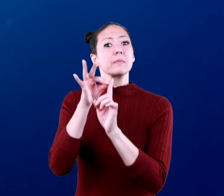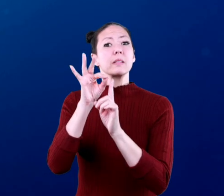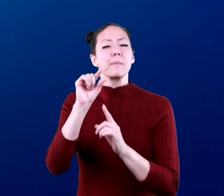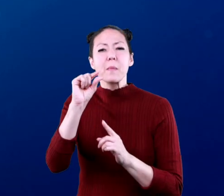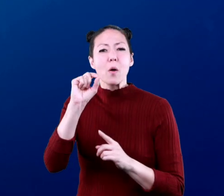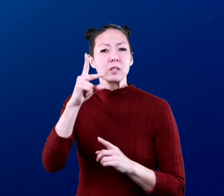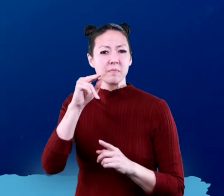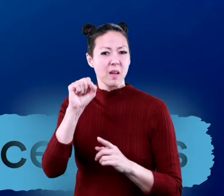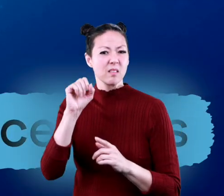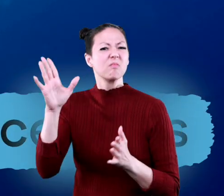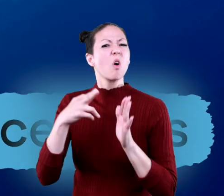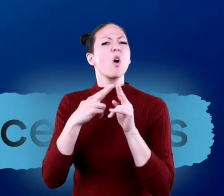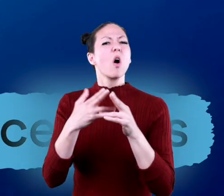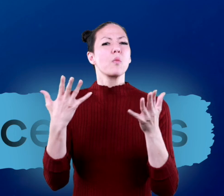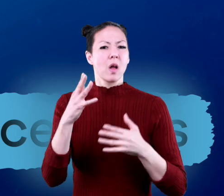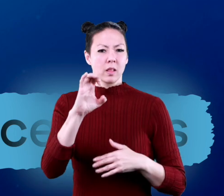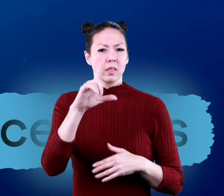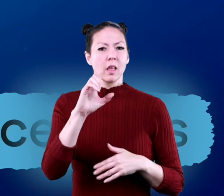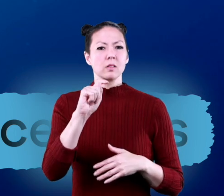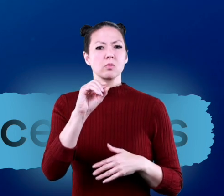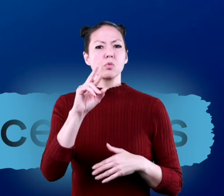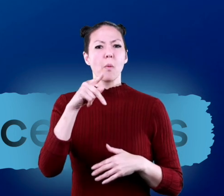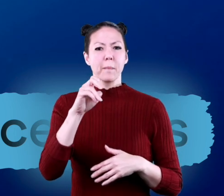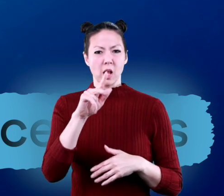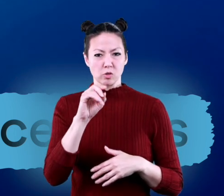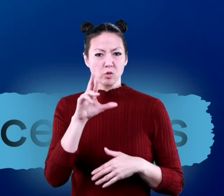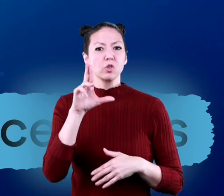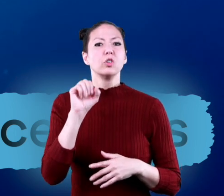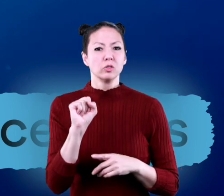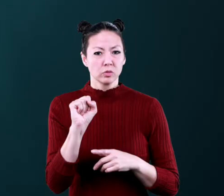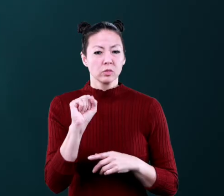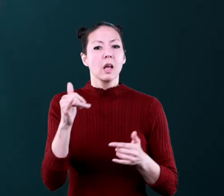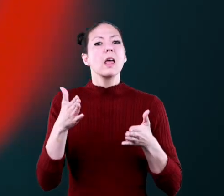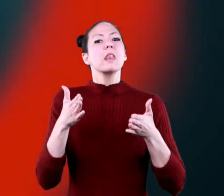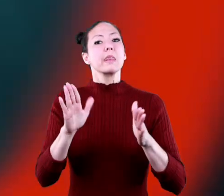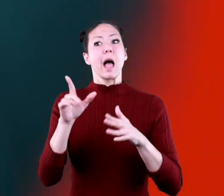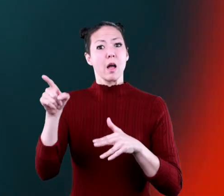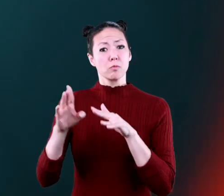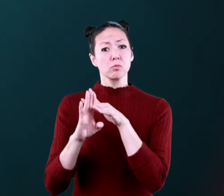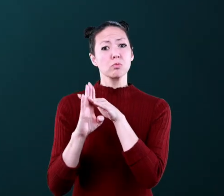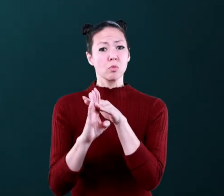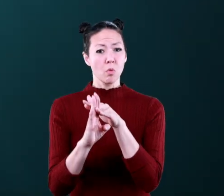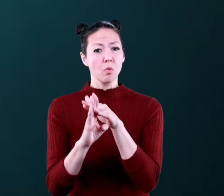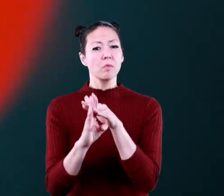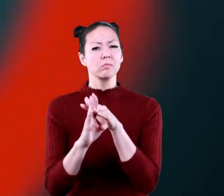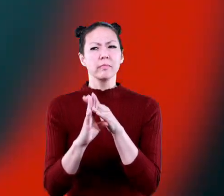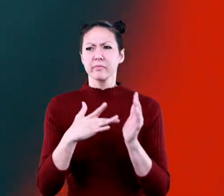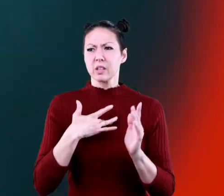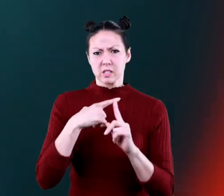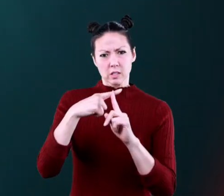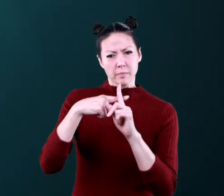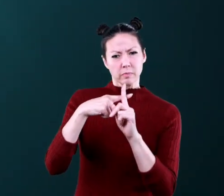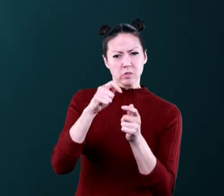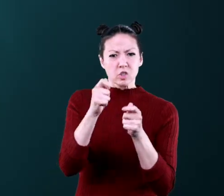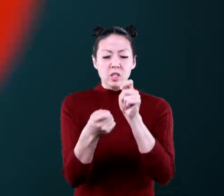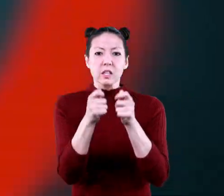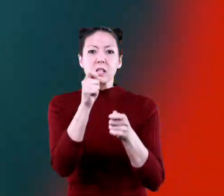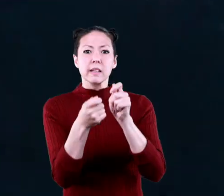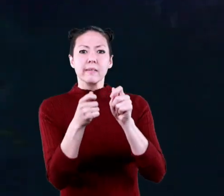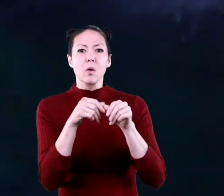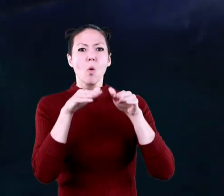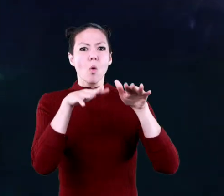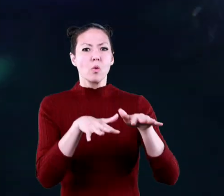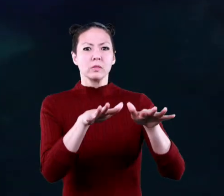little spots are called electro-receptors, and they allow the shark to sense temperature shifts in the ocean